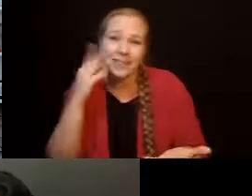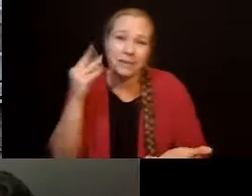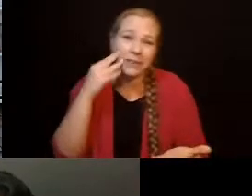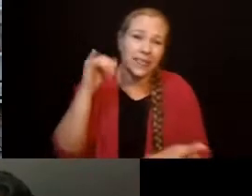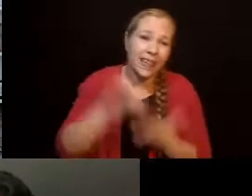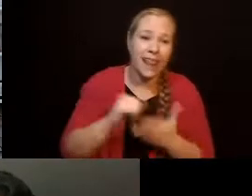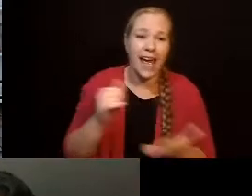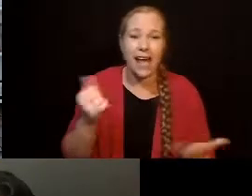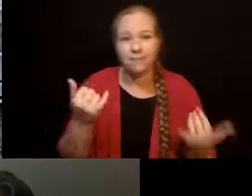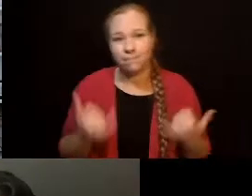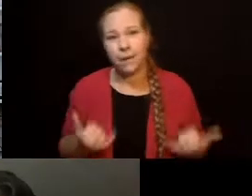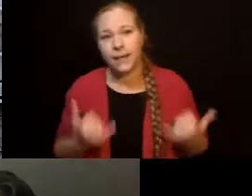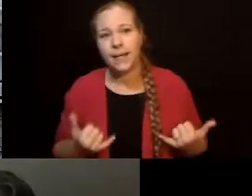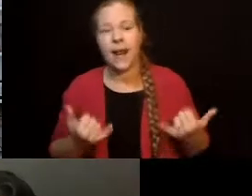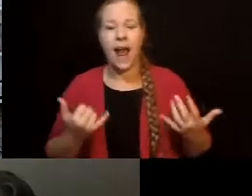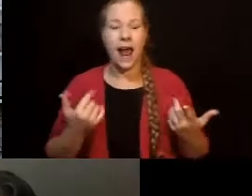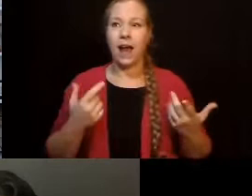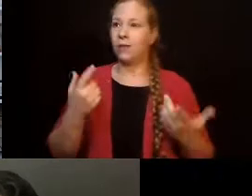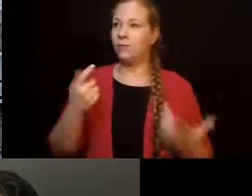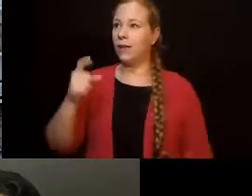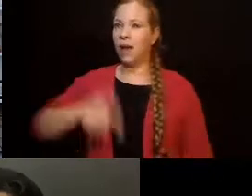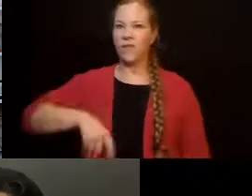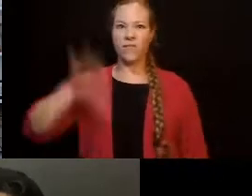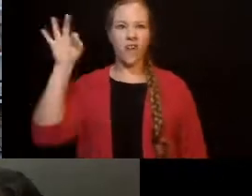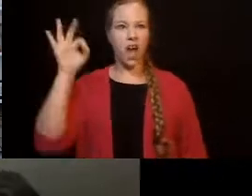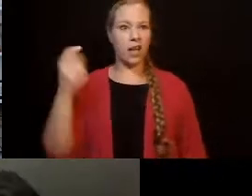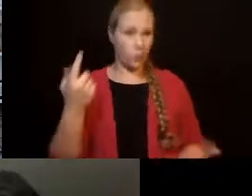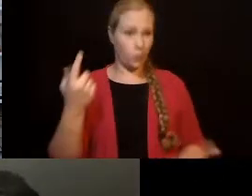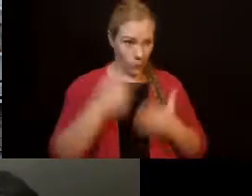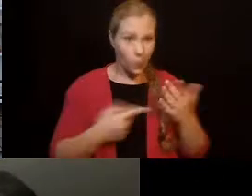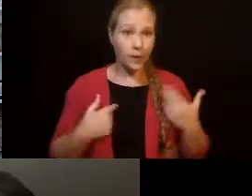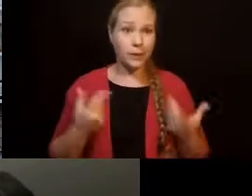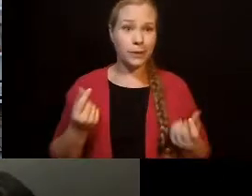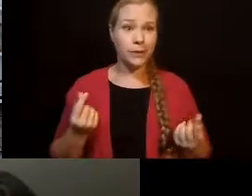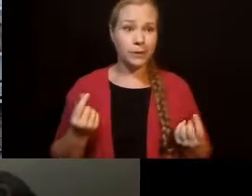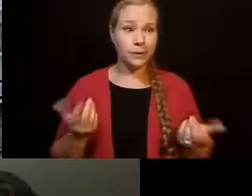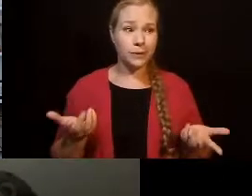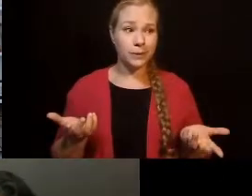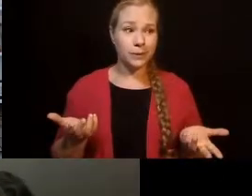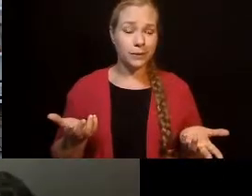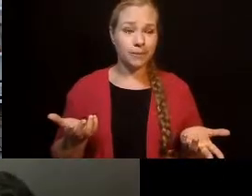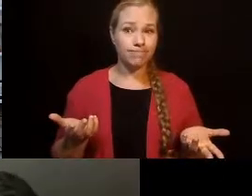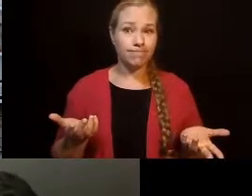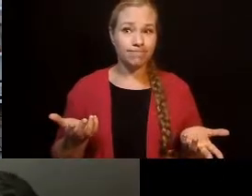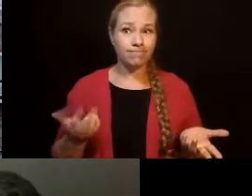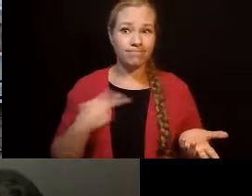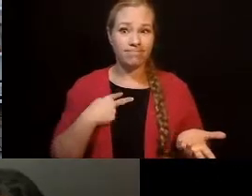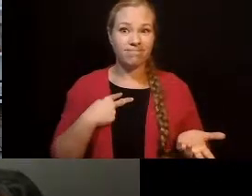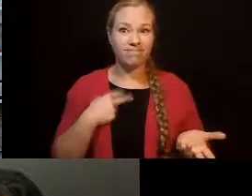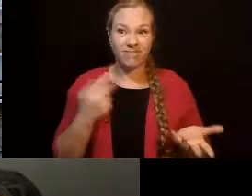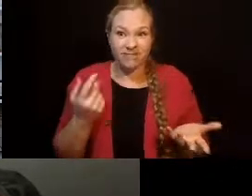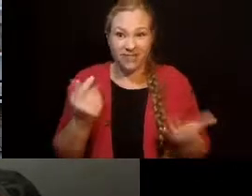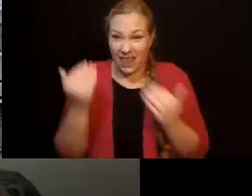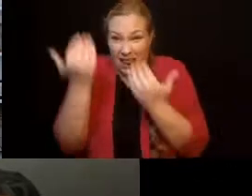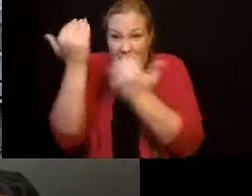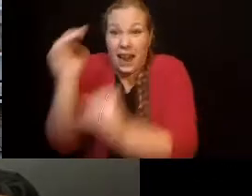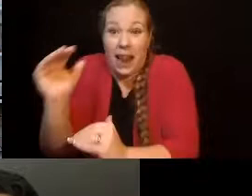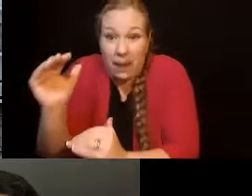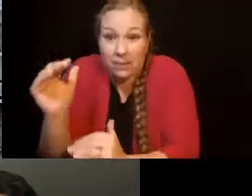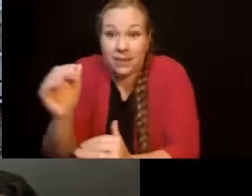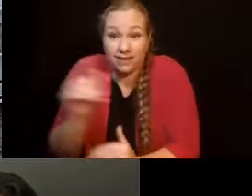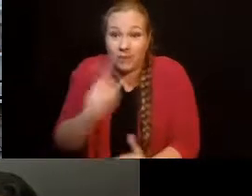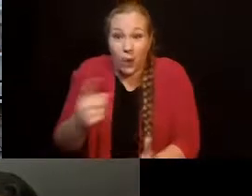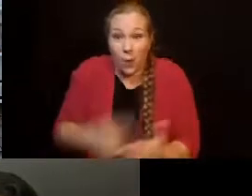um, with COVID, what we can do is pretty limited. And one of the things that